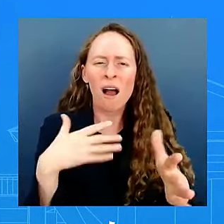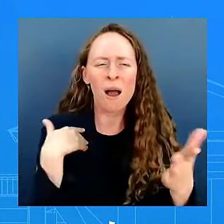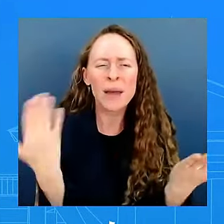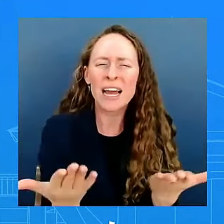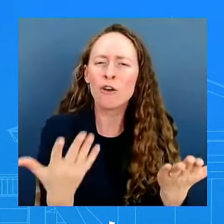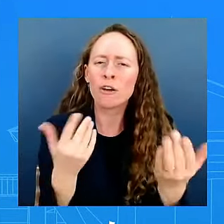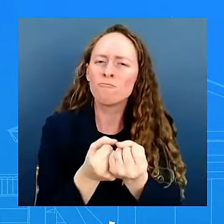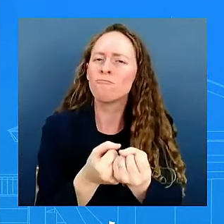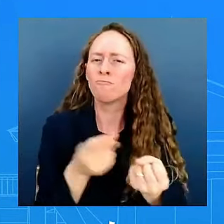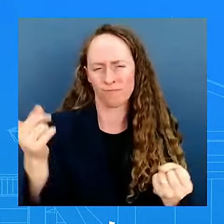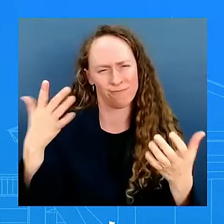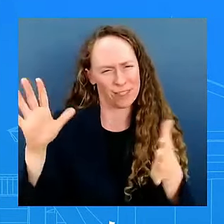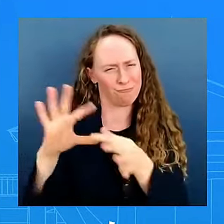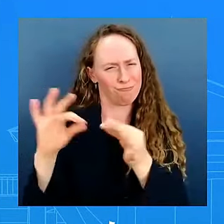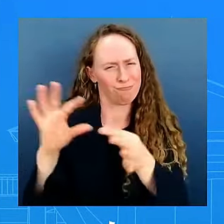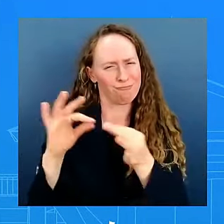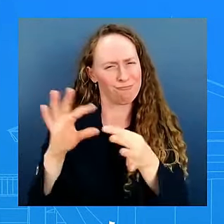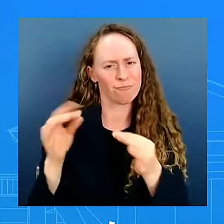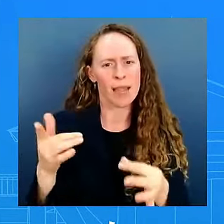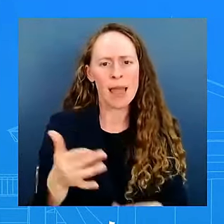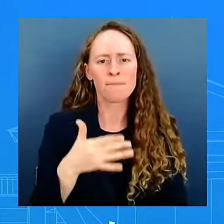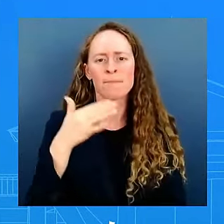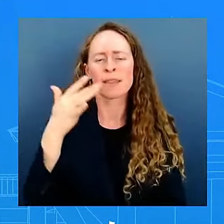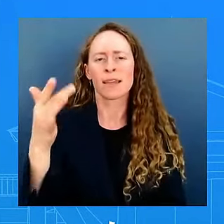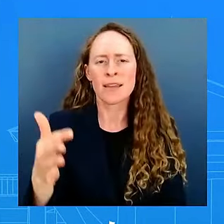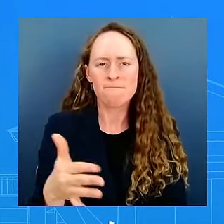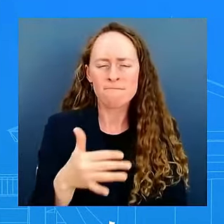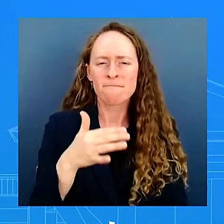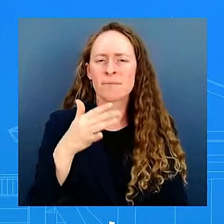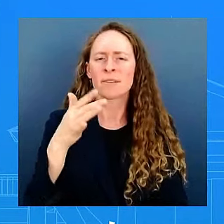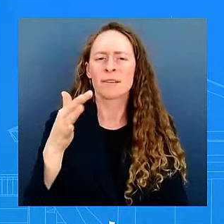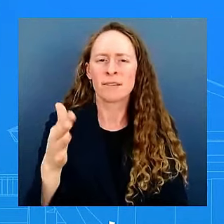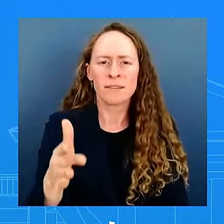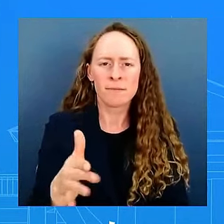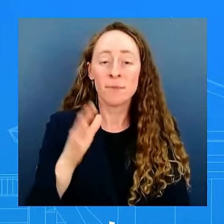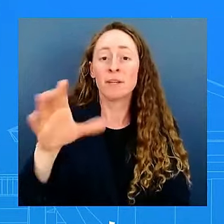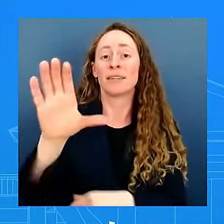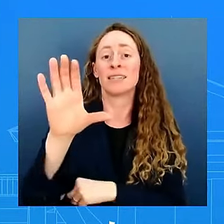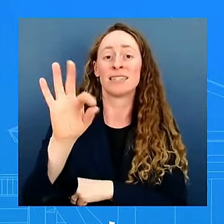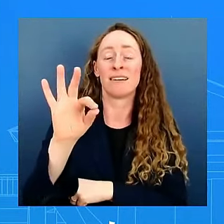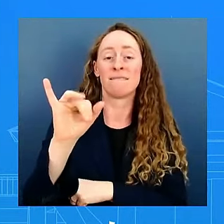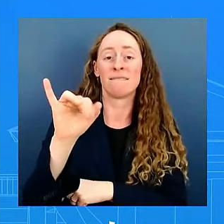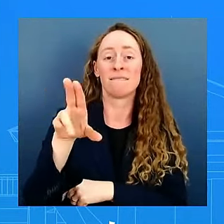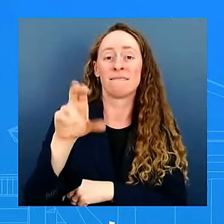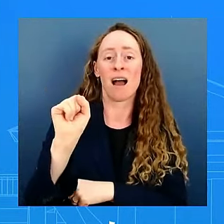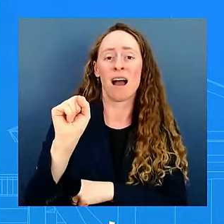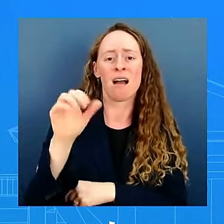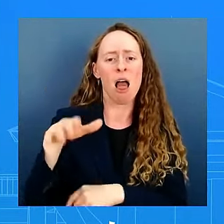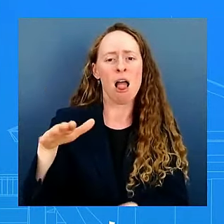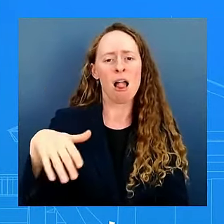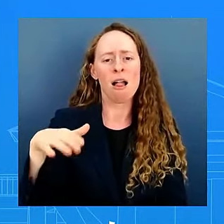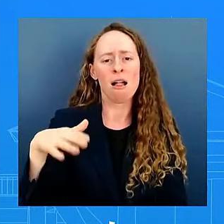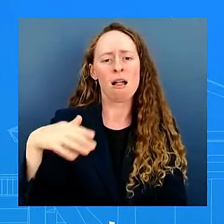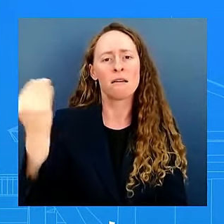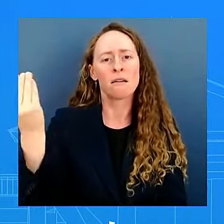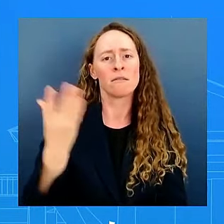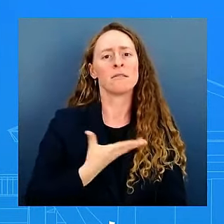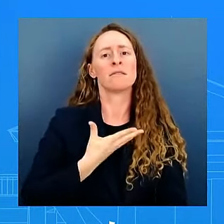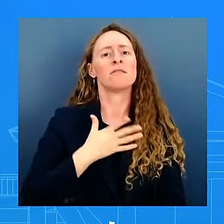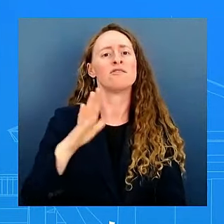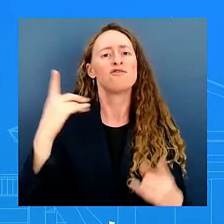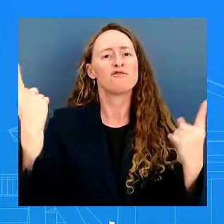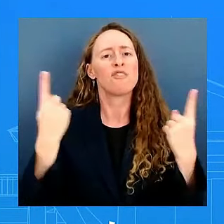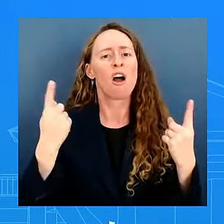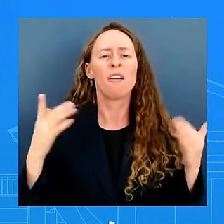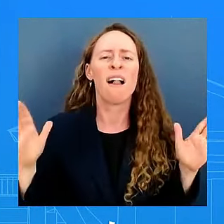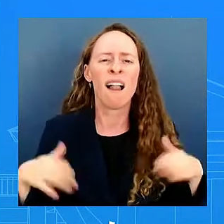as uh uh uh uh syphius they're they haven't made their recommendation it has not transmitted over yet so the president i can't say anything until